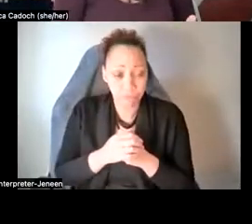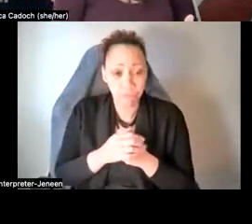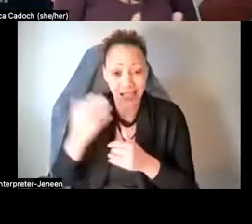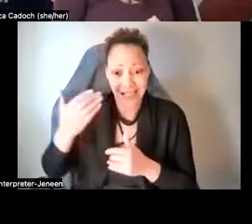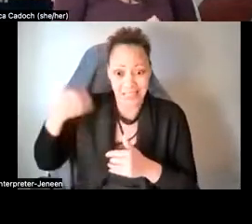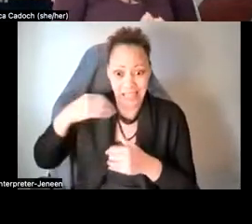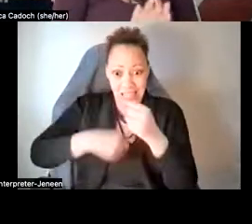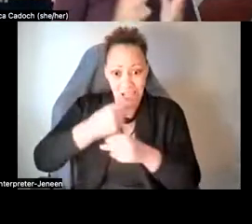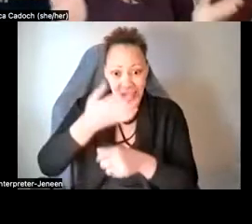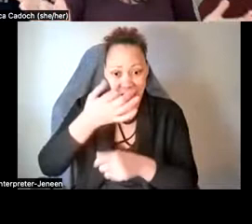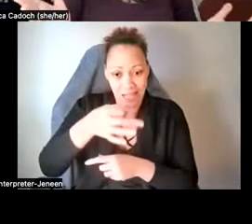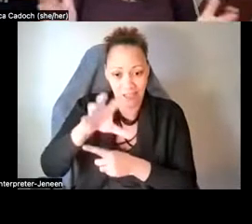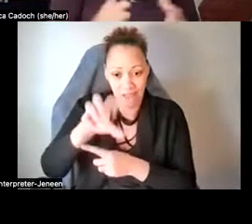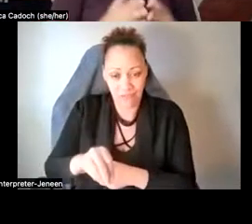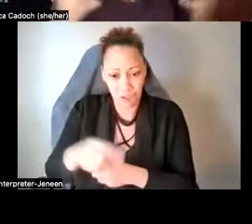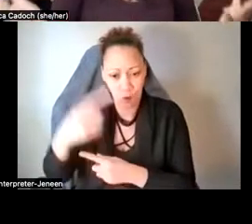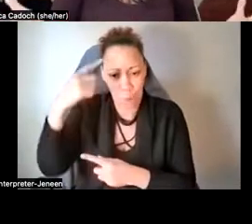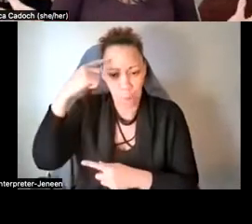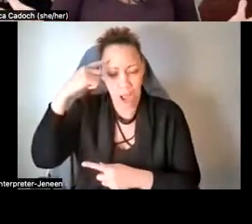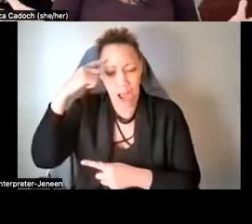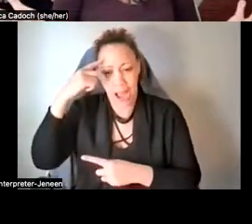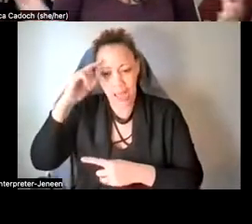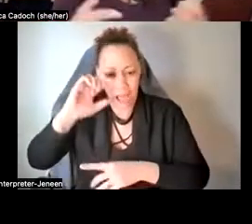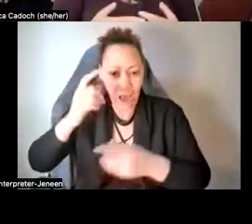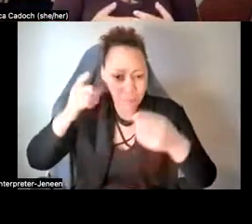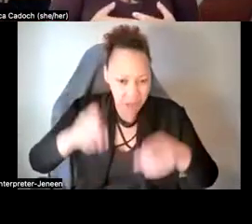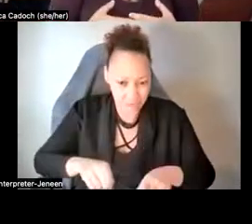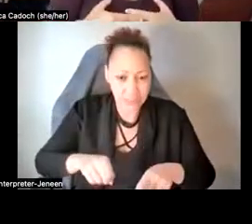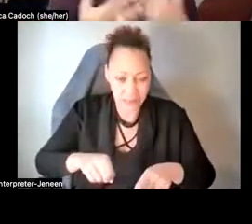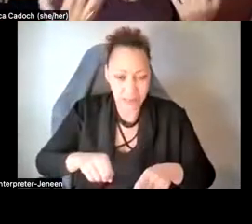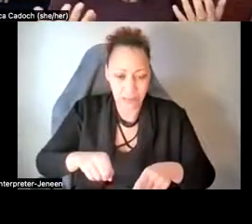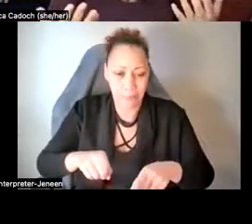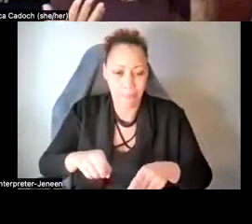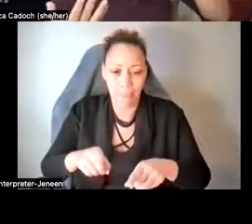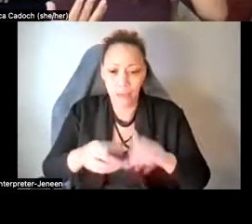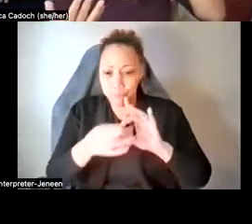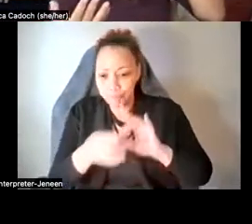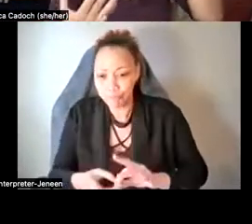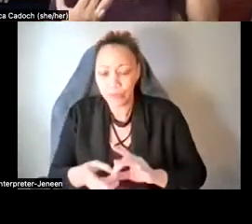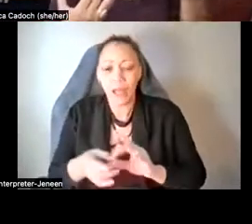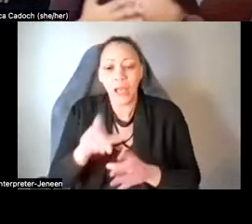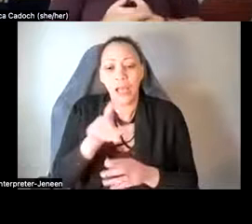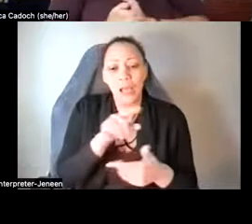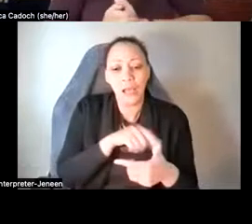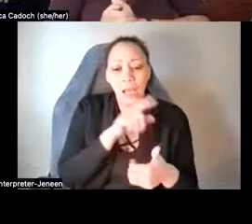manifesting. So it's a very all-encompassing term, and the term psychedelic can